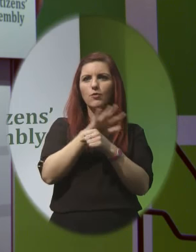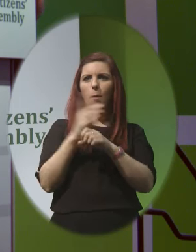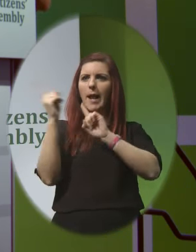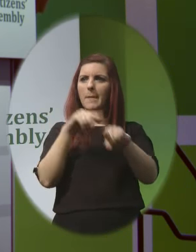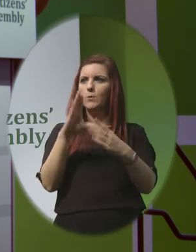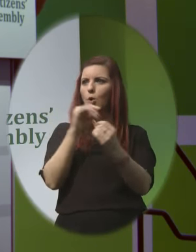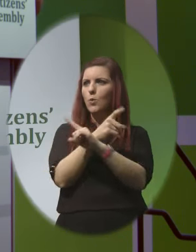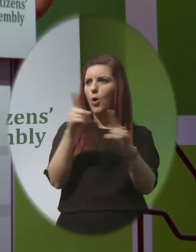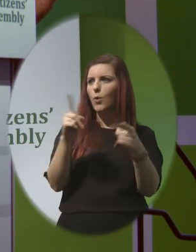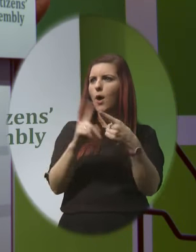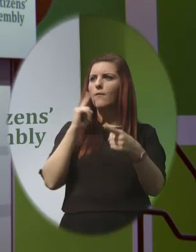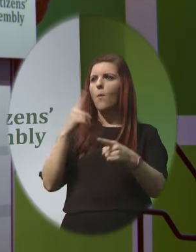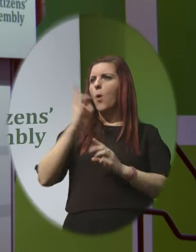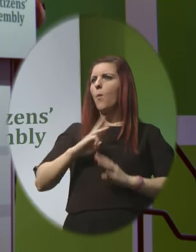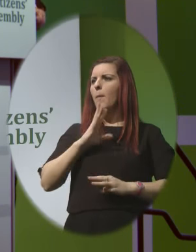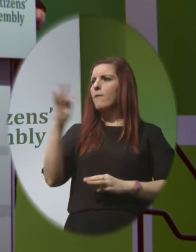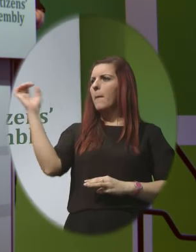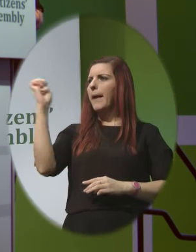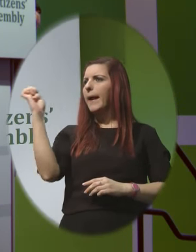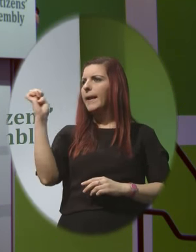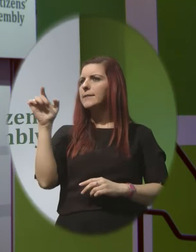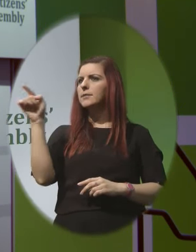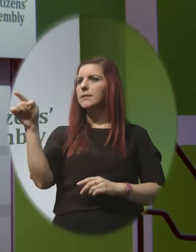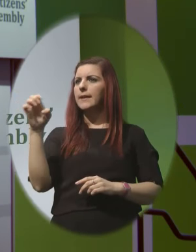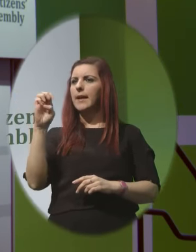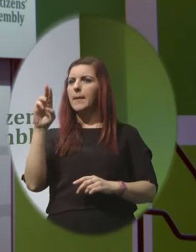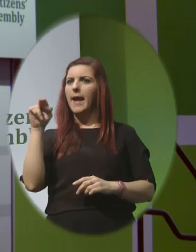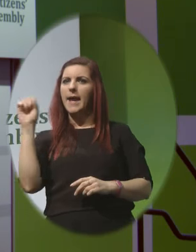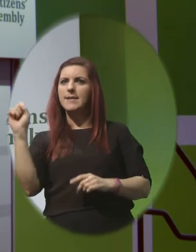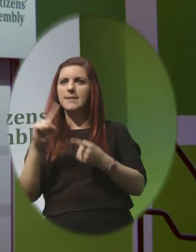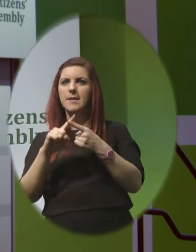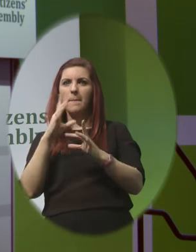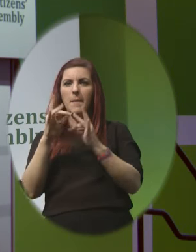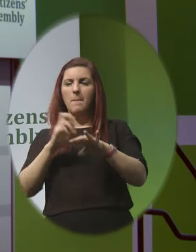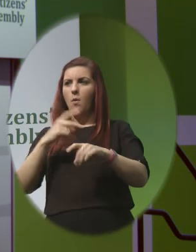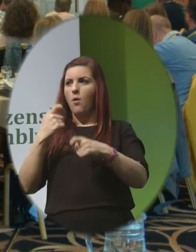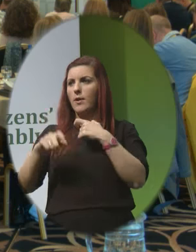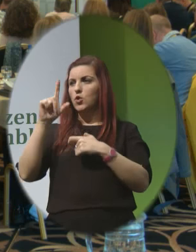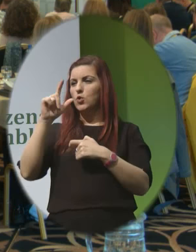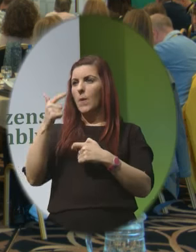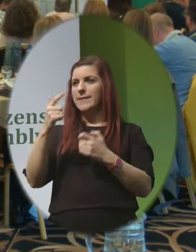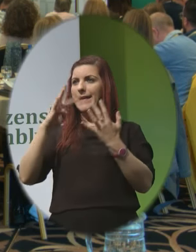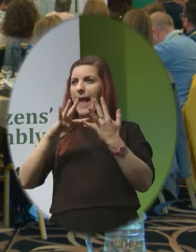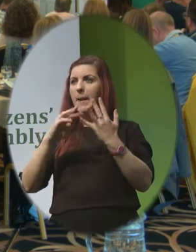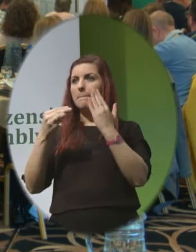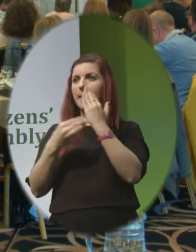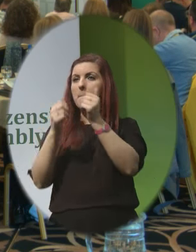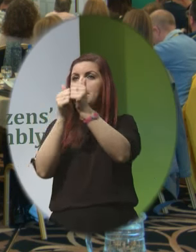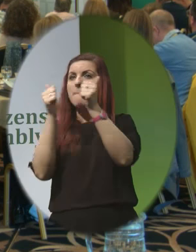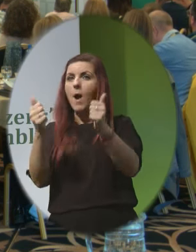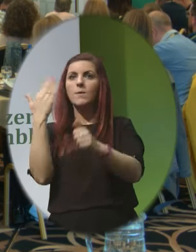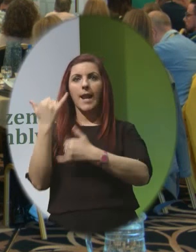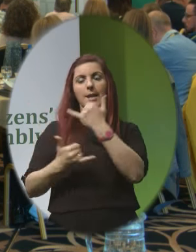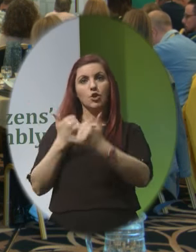Director of Britain's largest abortion business BPAS made more than £29 million last year Mostly